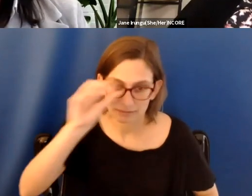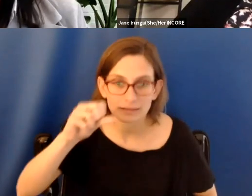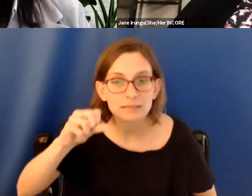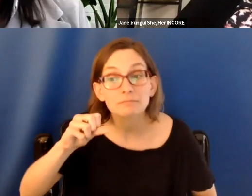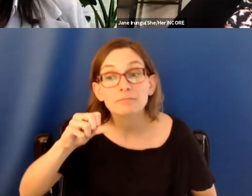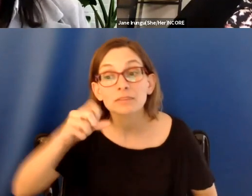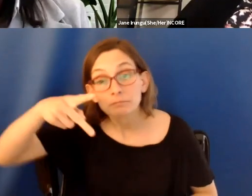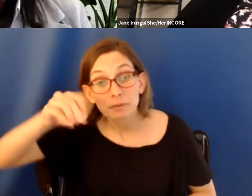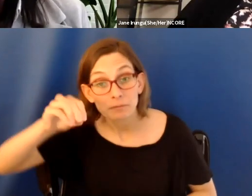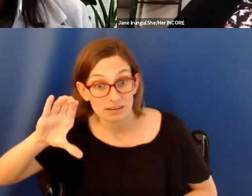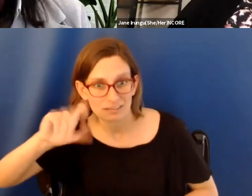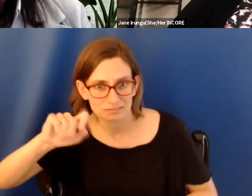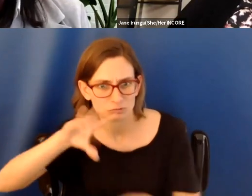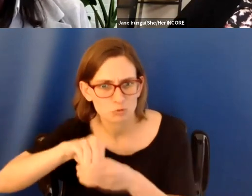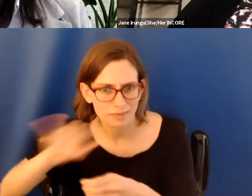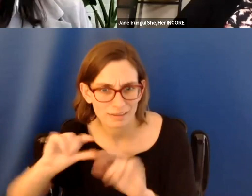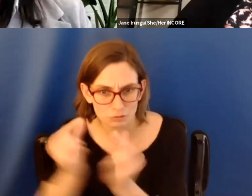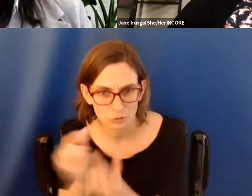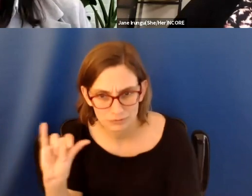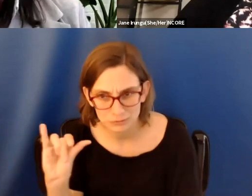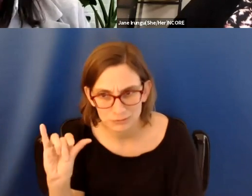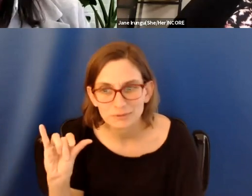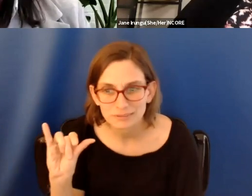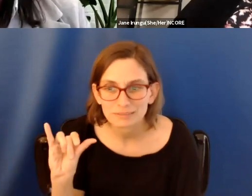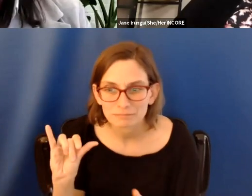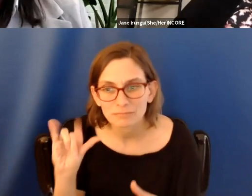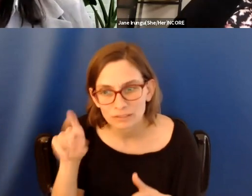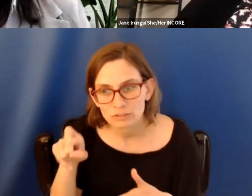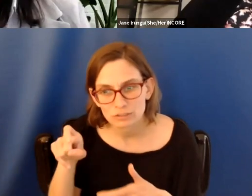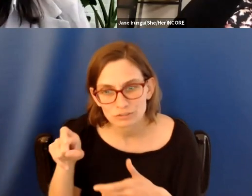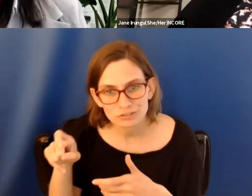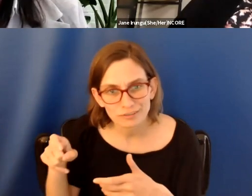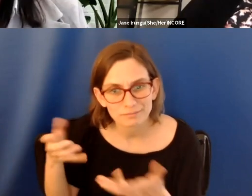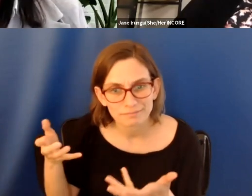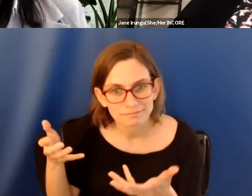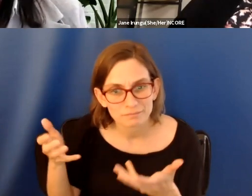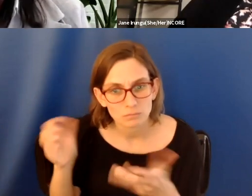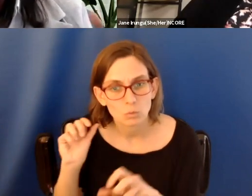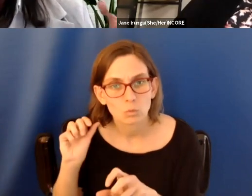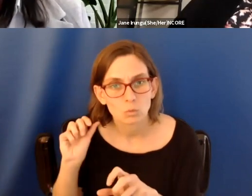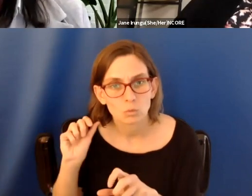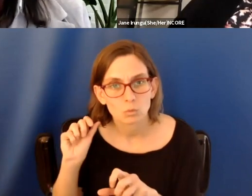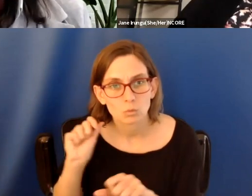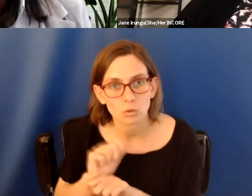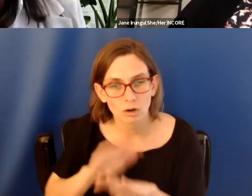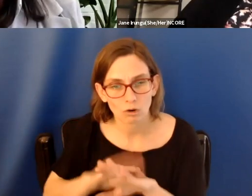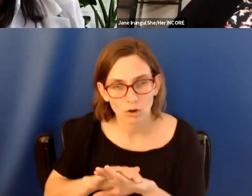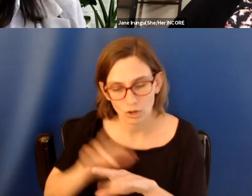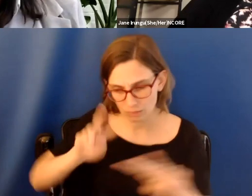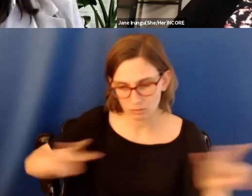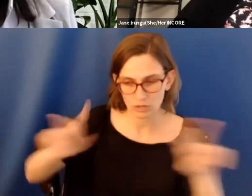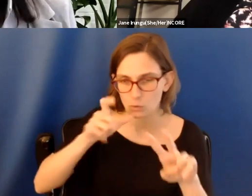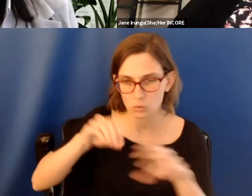of color in that group. Um, you need to be, you need to work on looking at who's in the